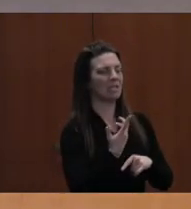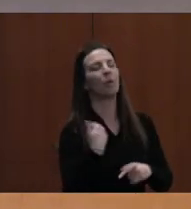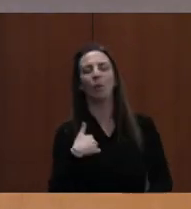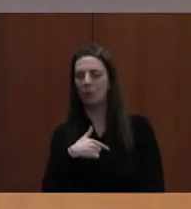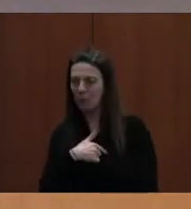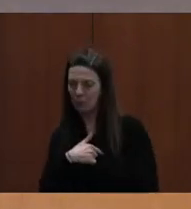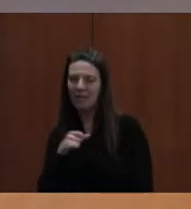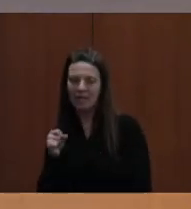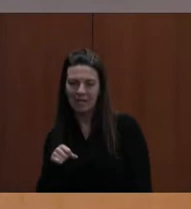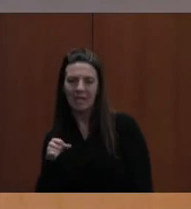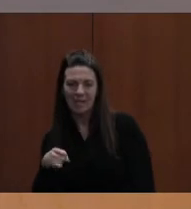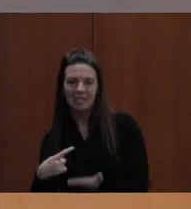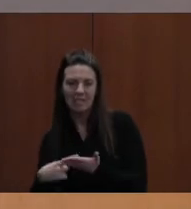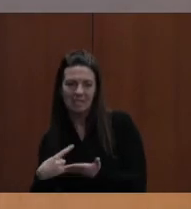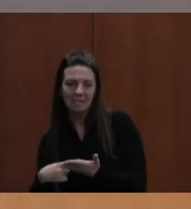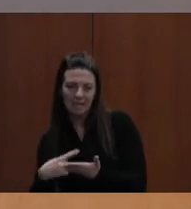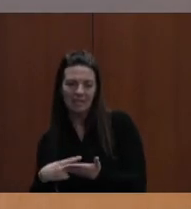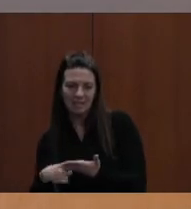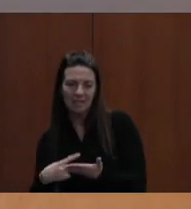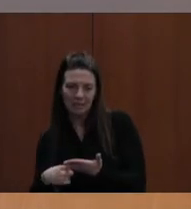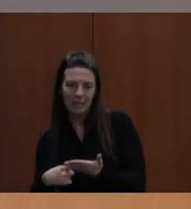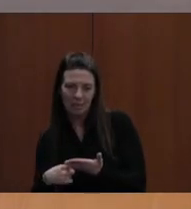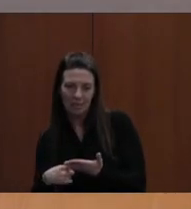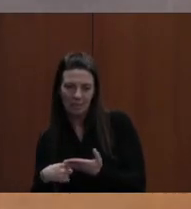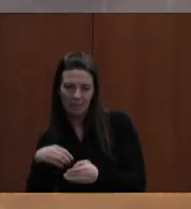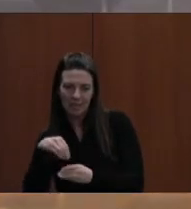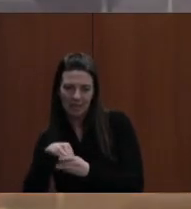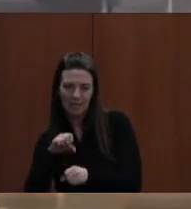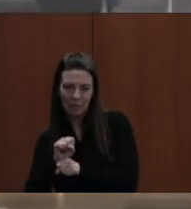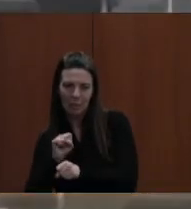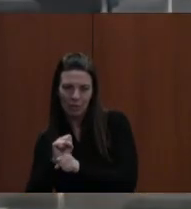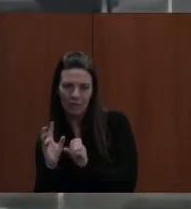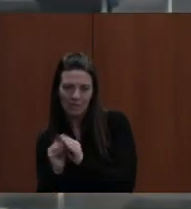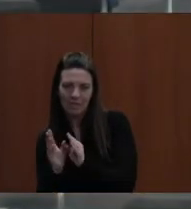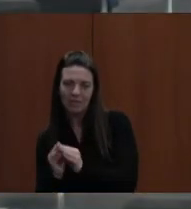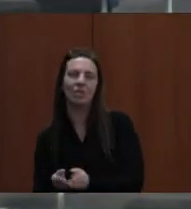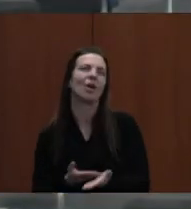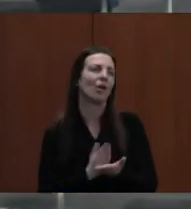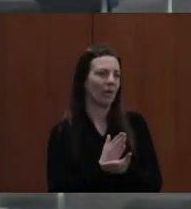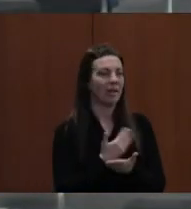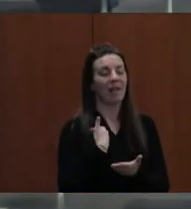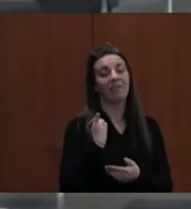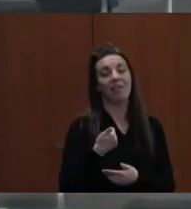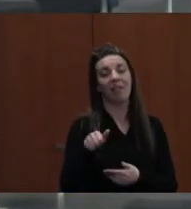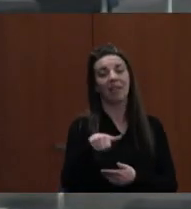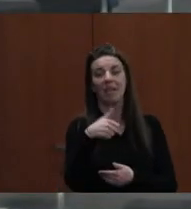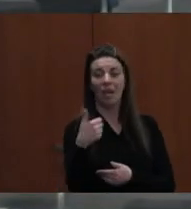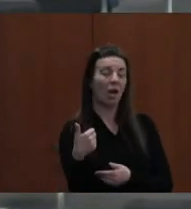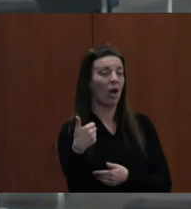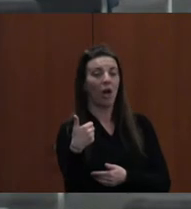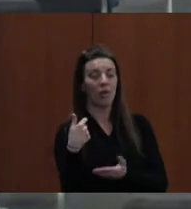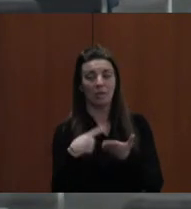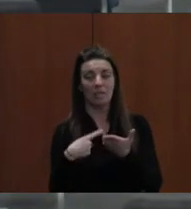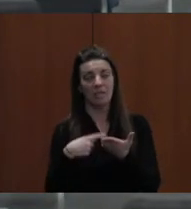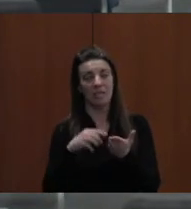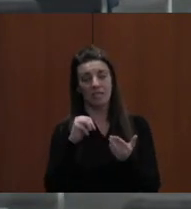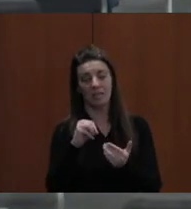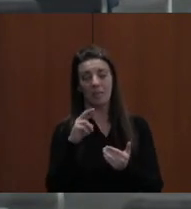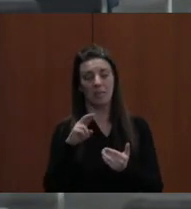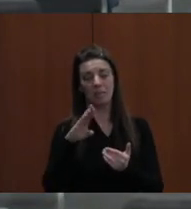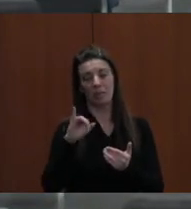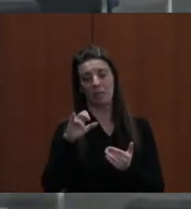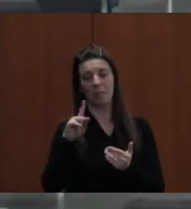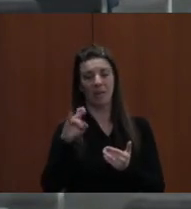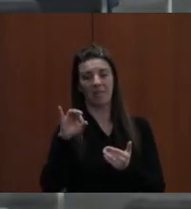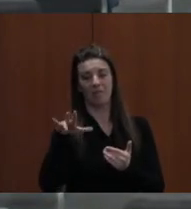TALK ABOUT THEM. ALL RIGHT. IS THERE ANY FURTHER DISCUSSION ON MR. BICKFORD'S AMENDMENT? DR. ZETMEYER,